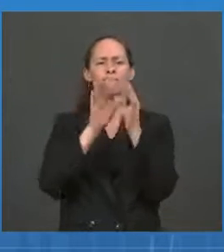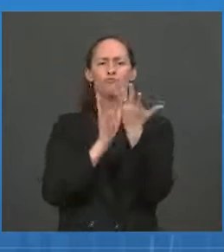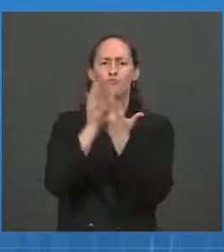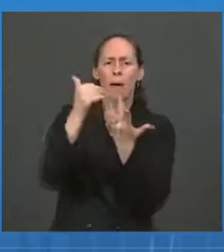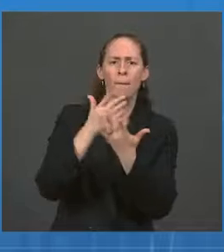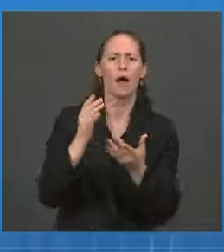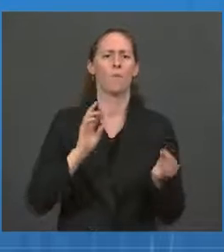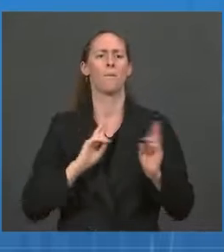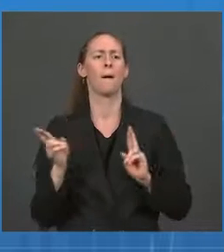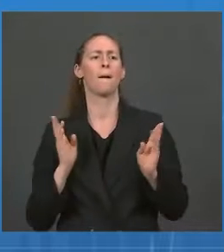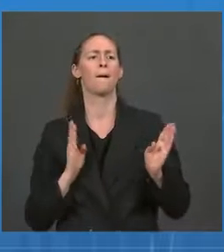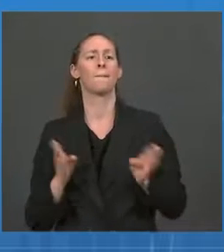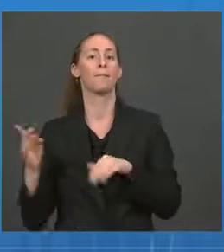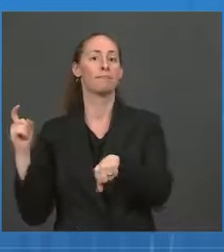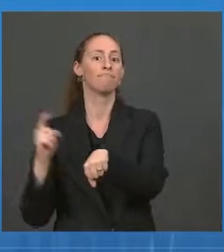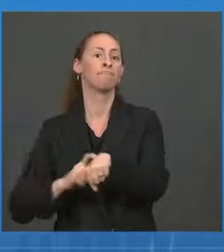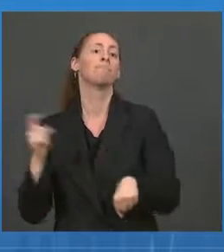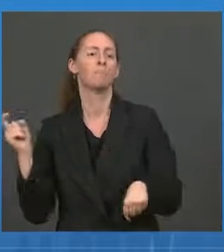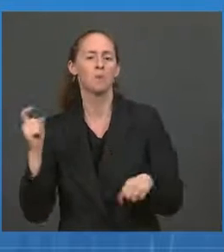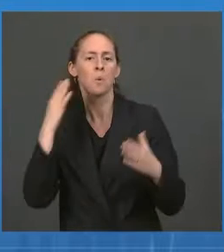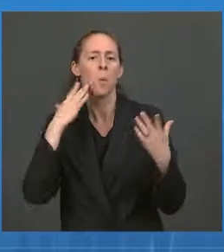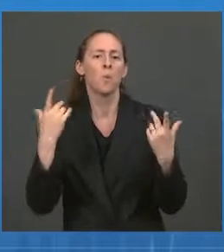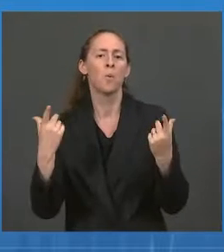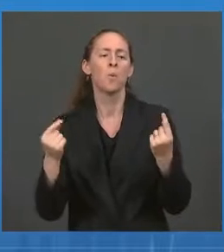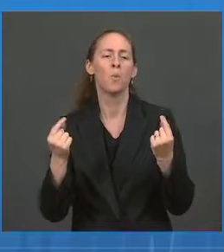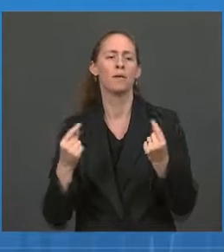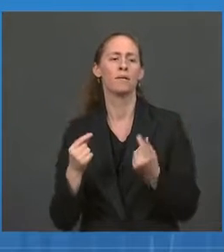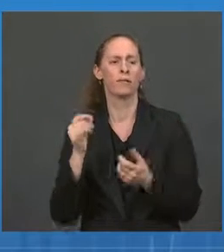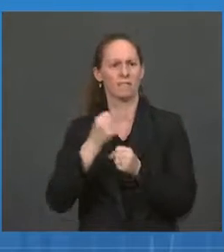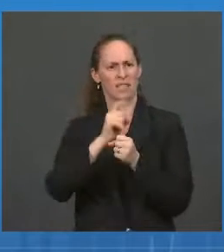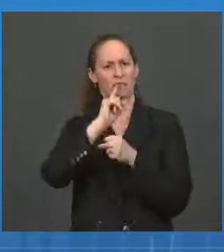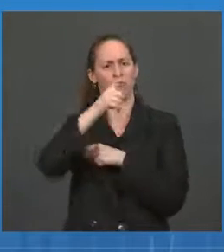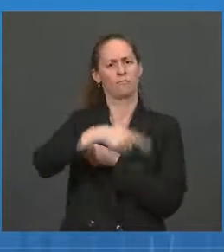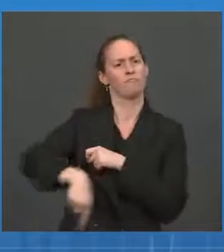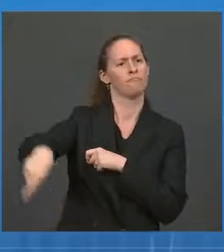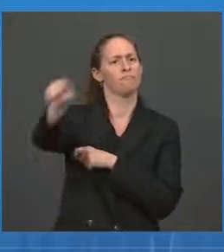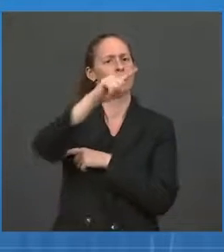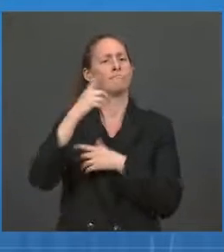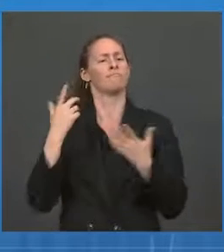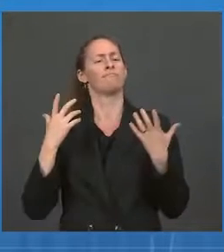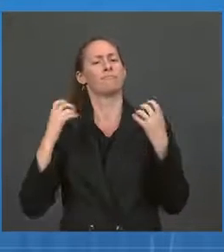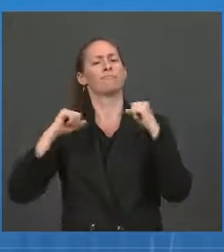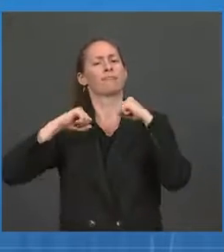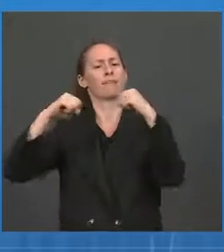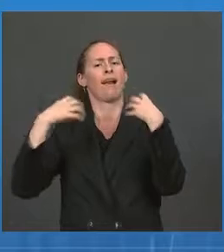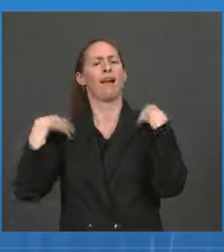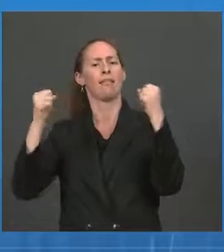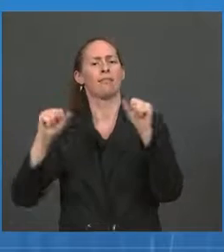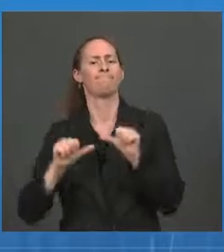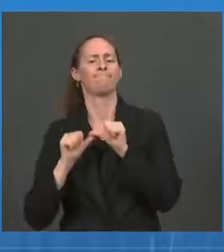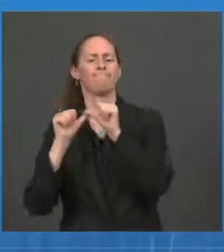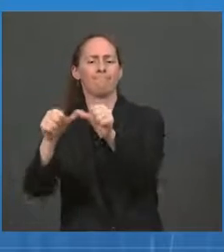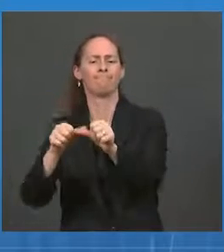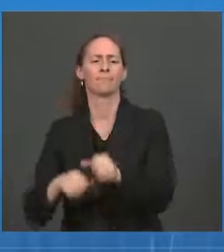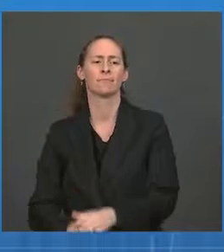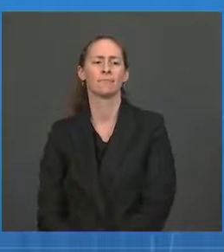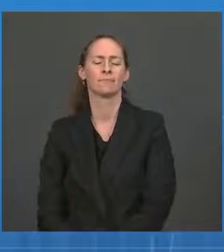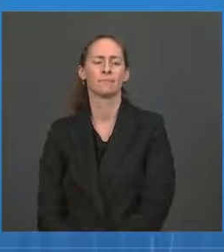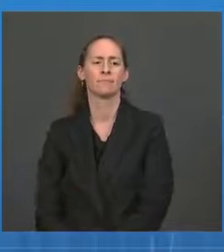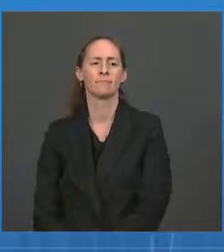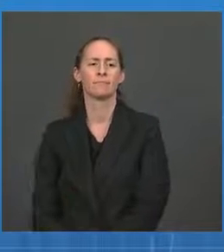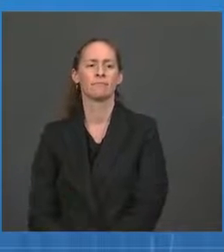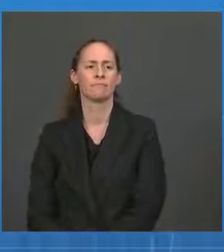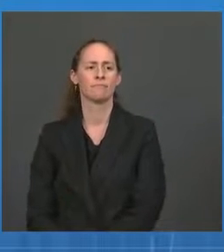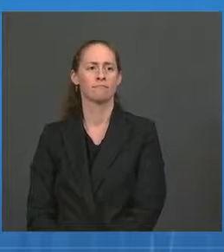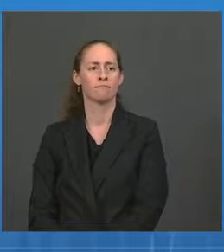And that's our fundamental goal here is to make sure that the American people are protected against the virus. And that's what I believe we are doing. Mr. Yeah,